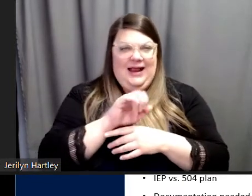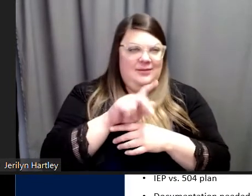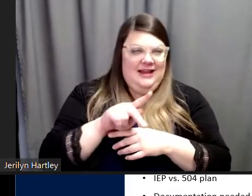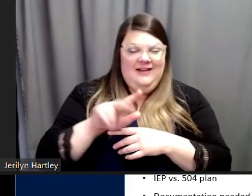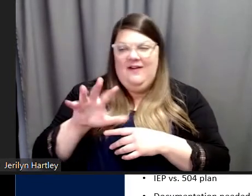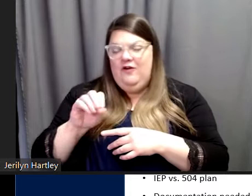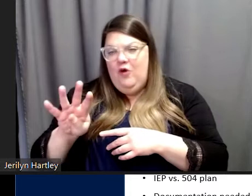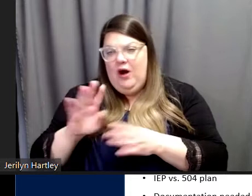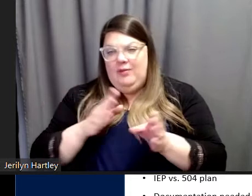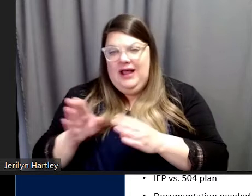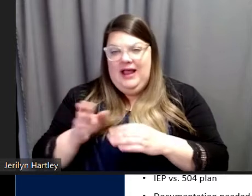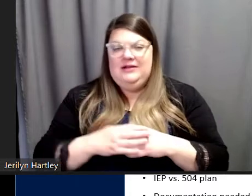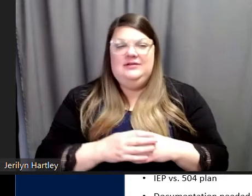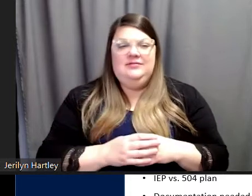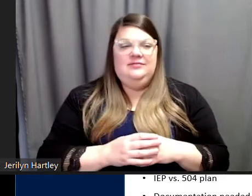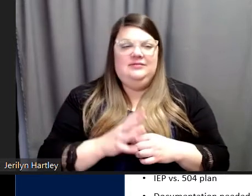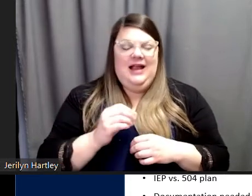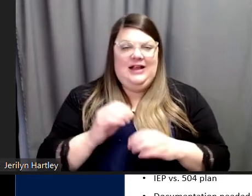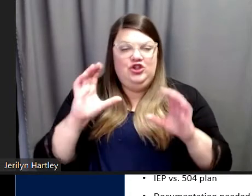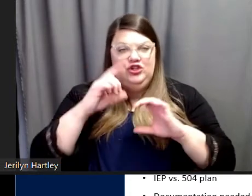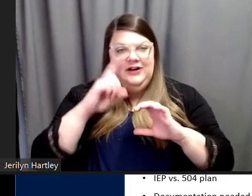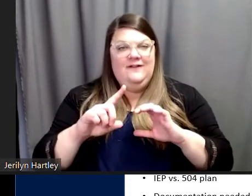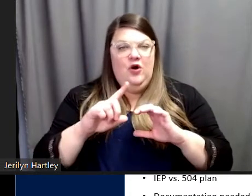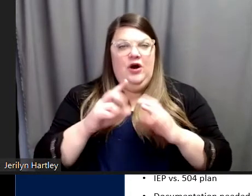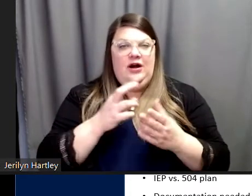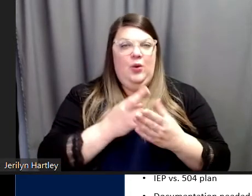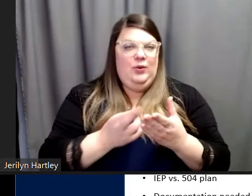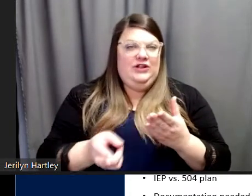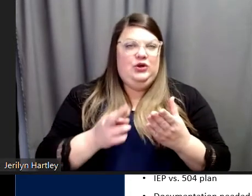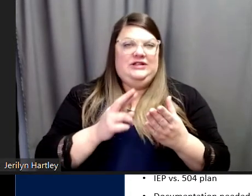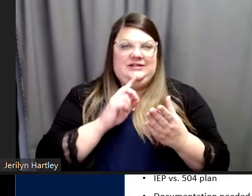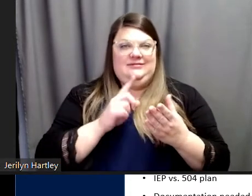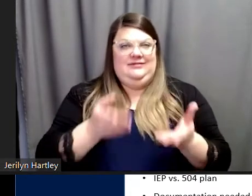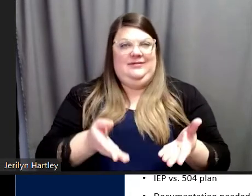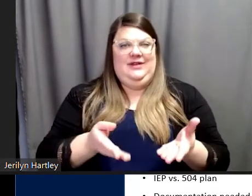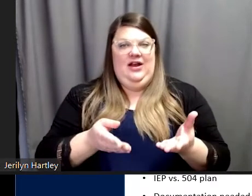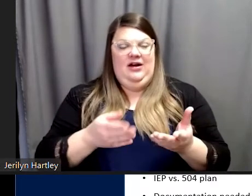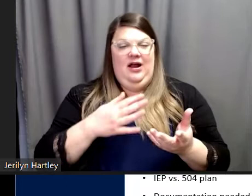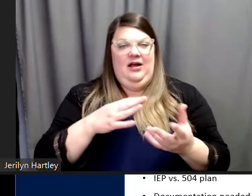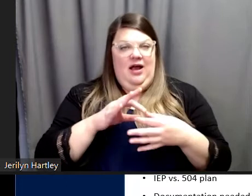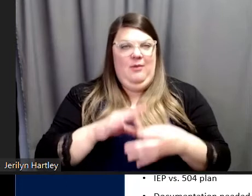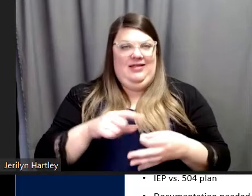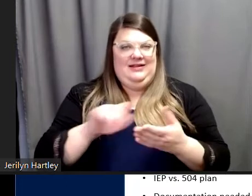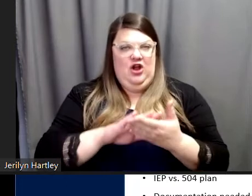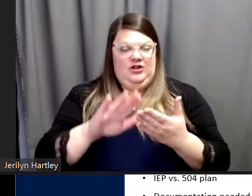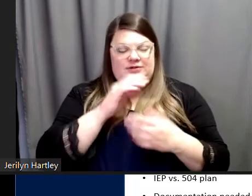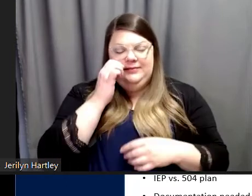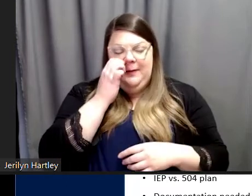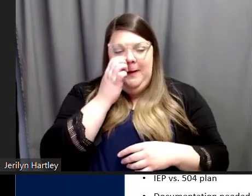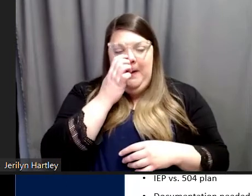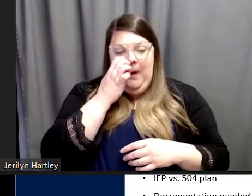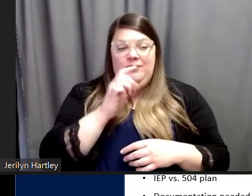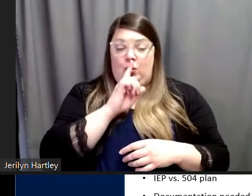504 plans, and then searching for what resources did exist among these colleges. What I kind of